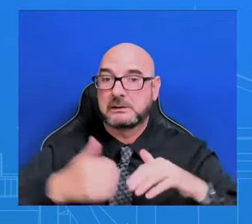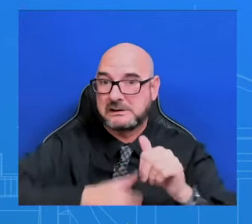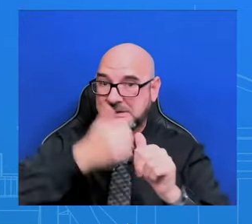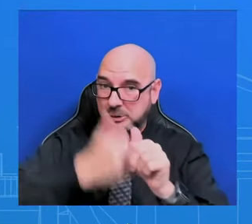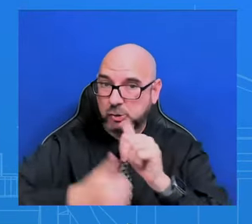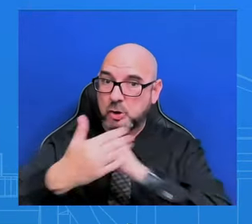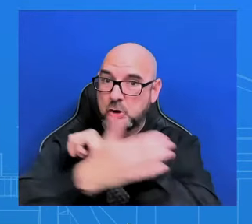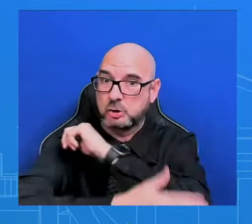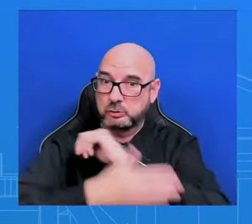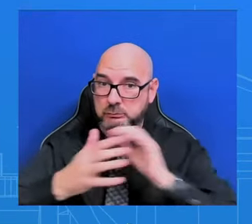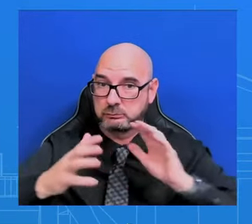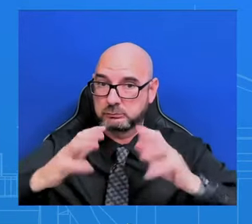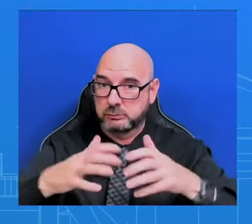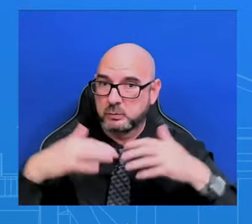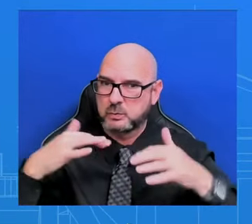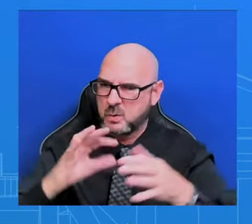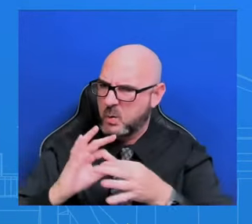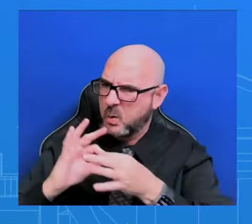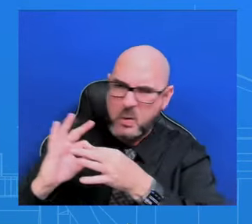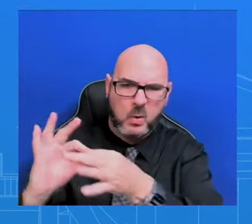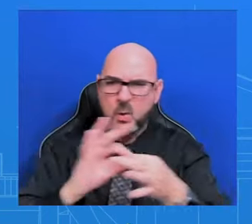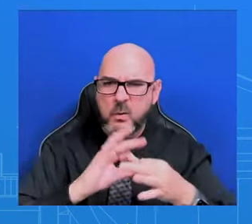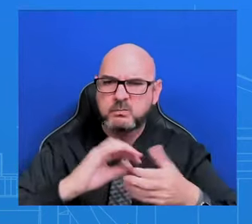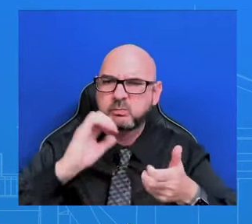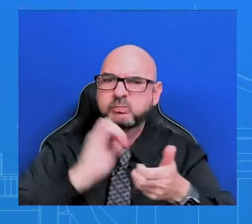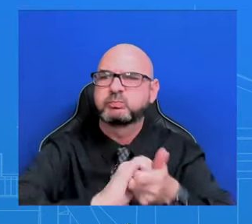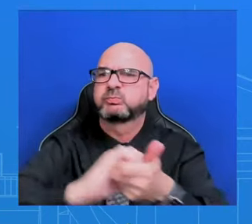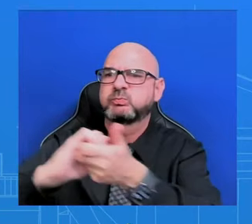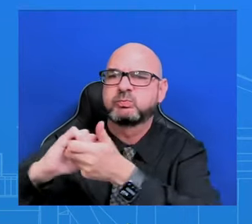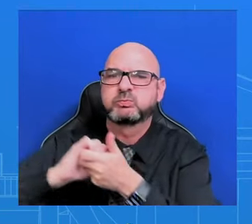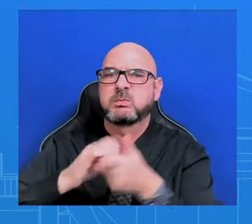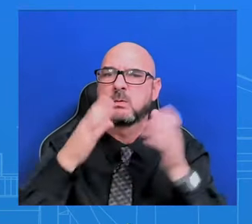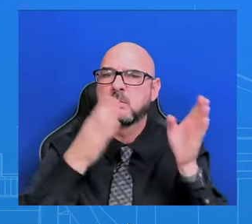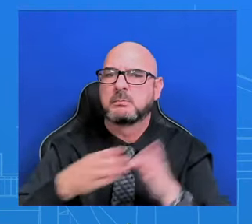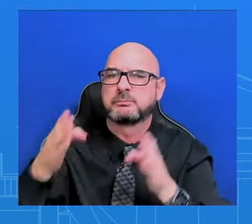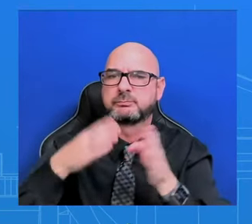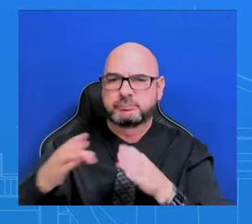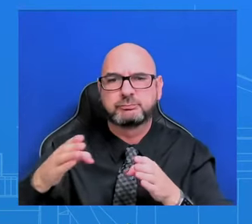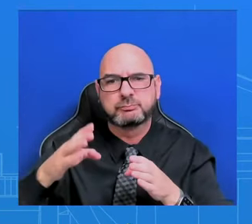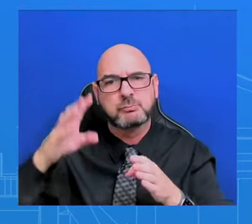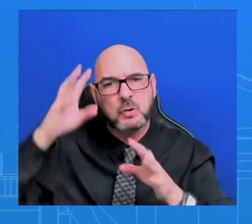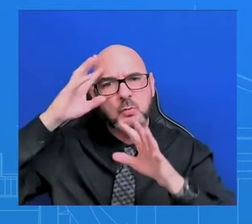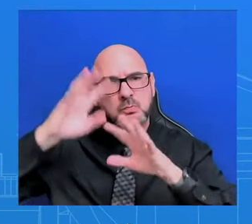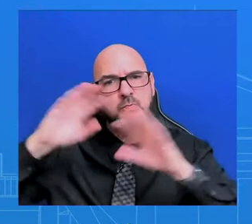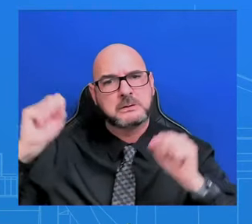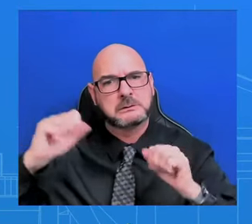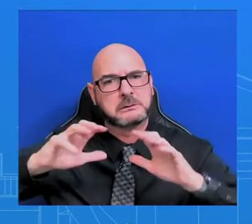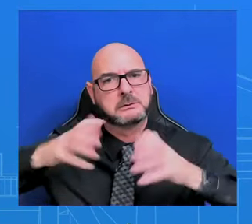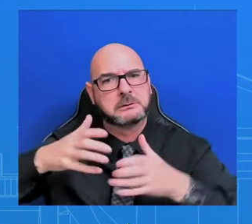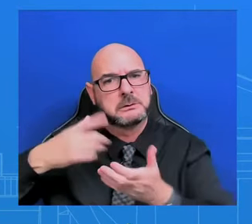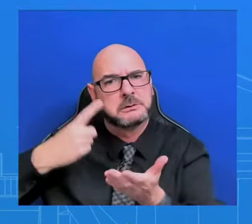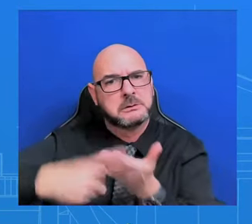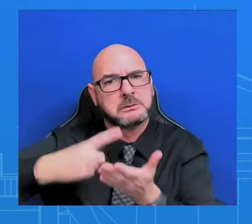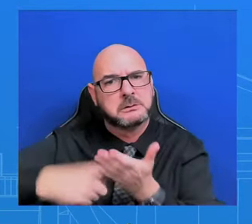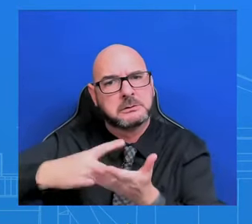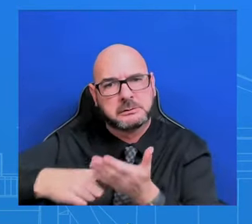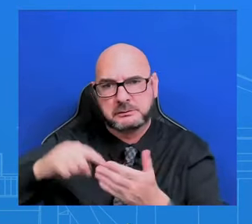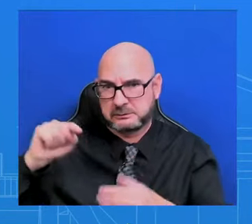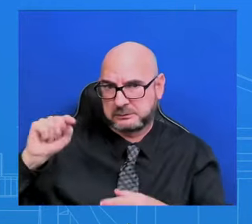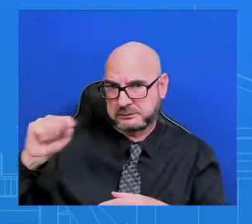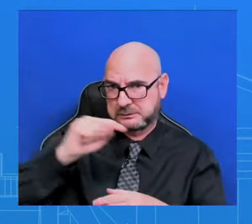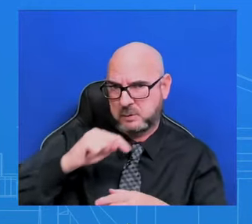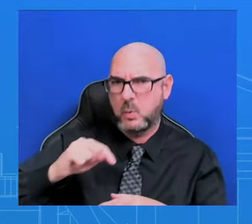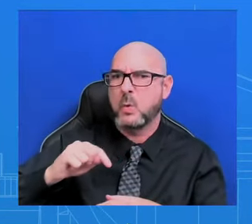President spoke yesterday with Prime Minister Sunak, and obviously, this was on the plate to talk about it, given that that conversation took place in